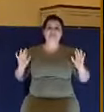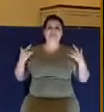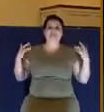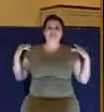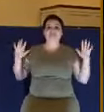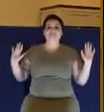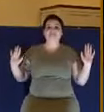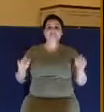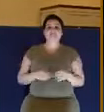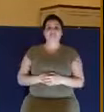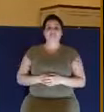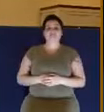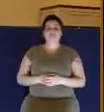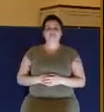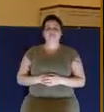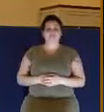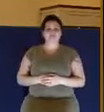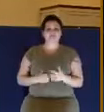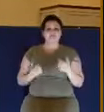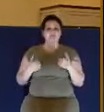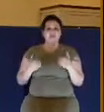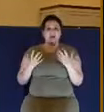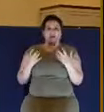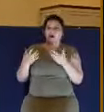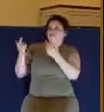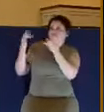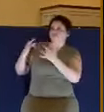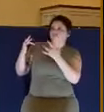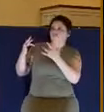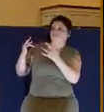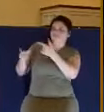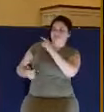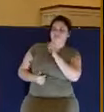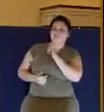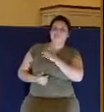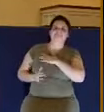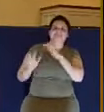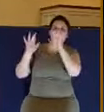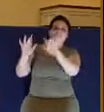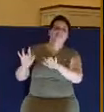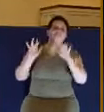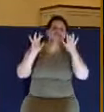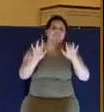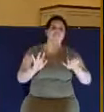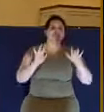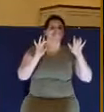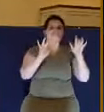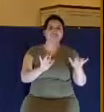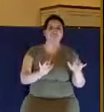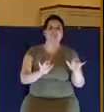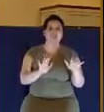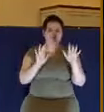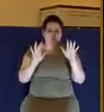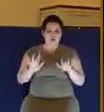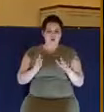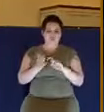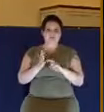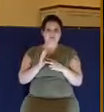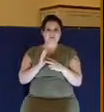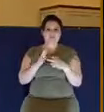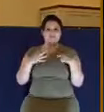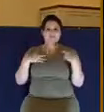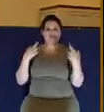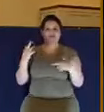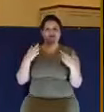I want mercy, so you know what? I'm going to show mercy, and mercy rejoices against